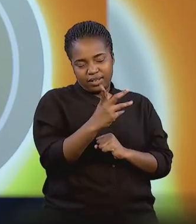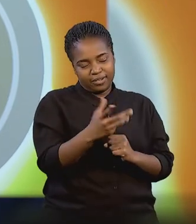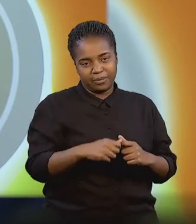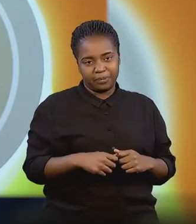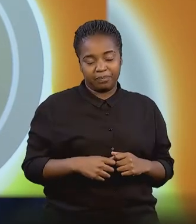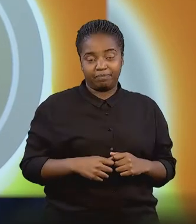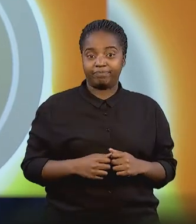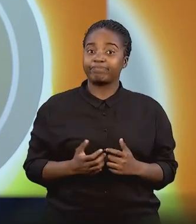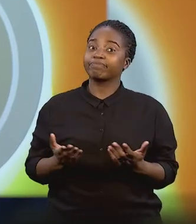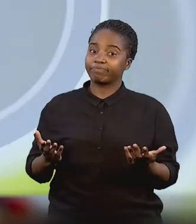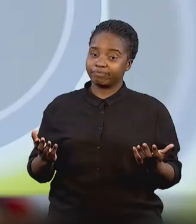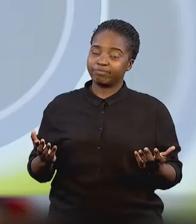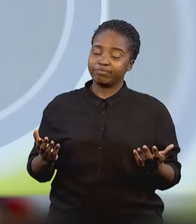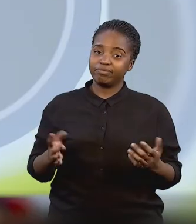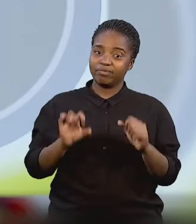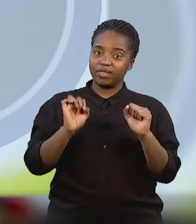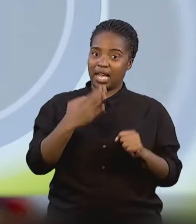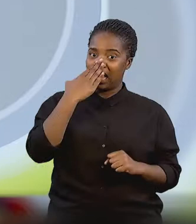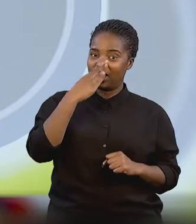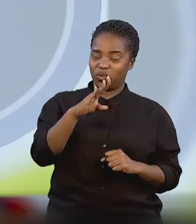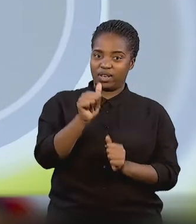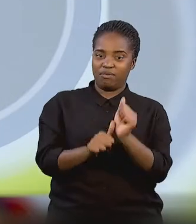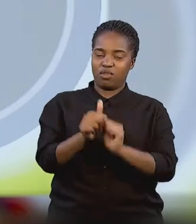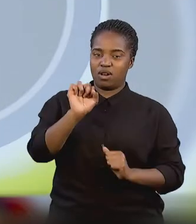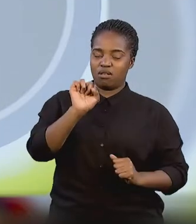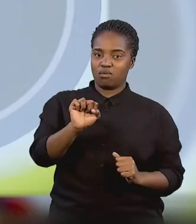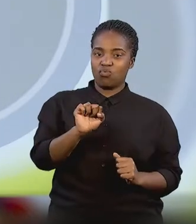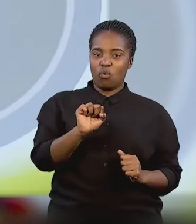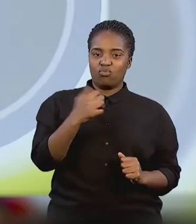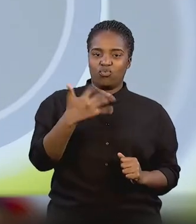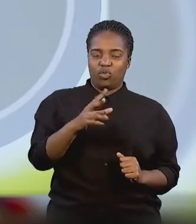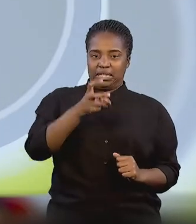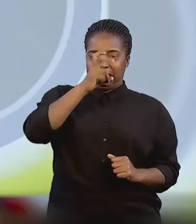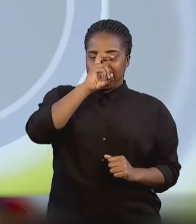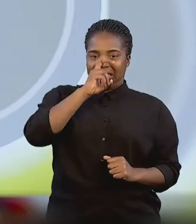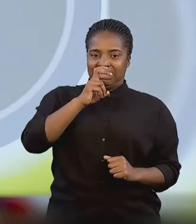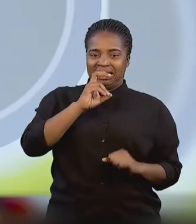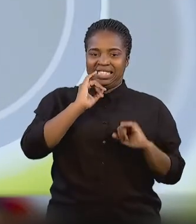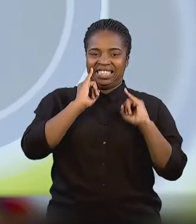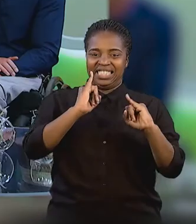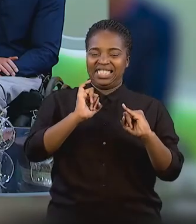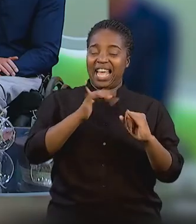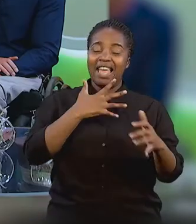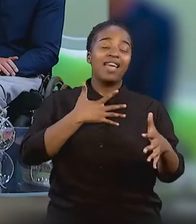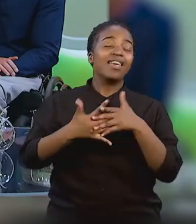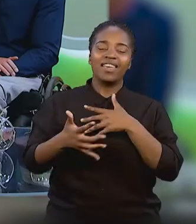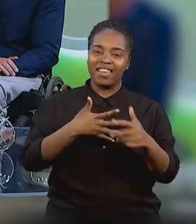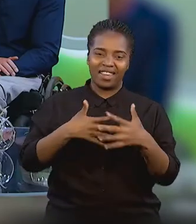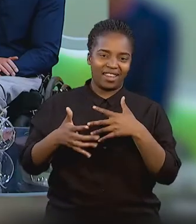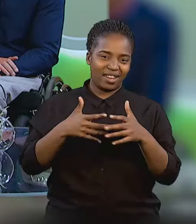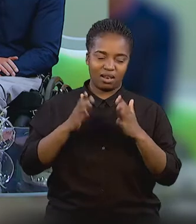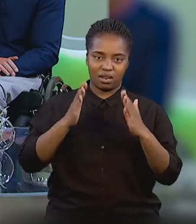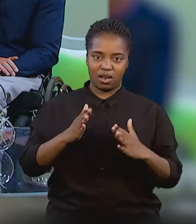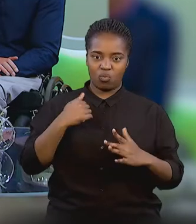and move forward. Well, I must say the attitude that your brother adopted is one of the best because you know what? In any human